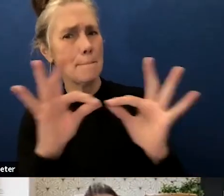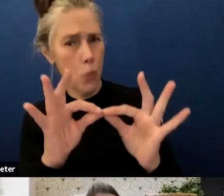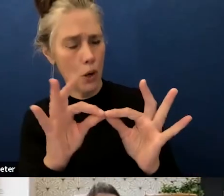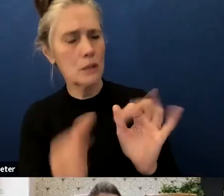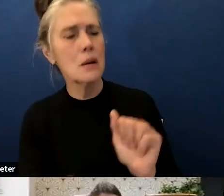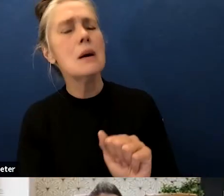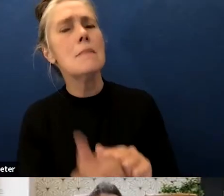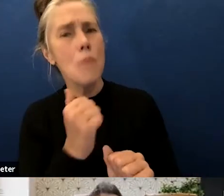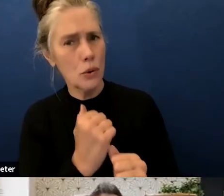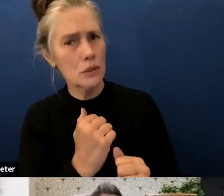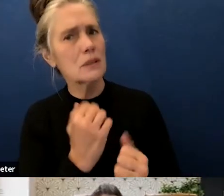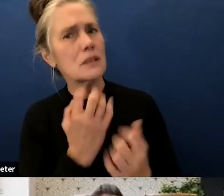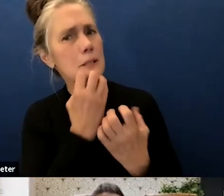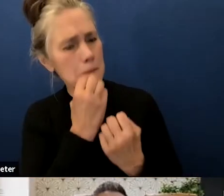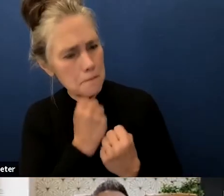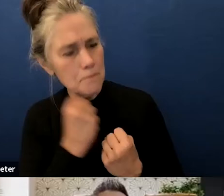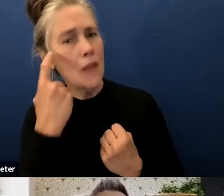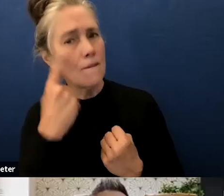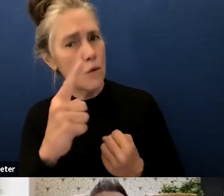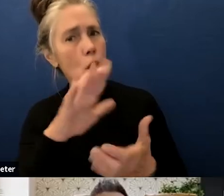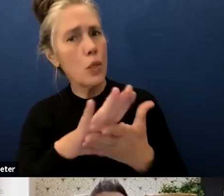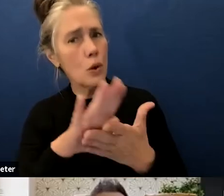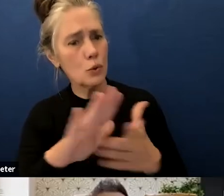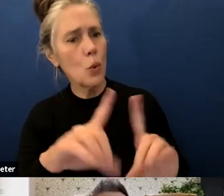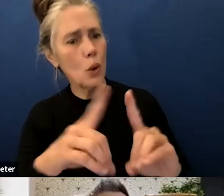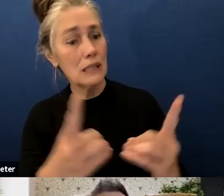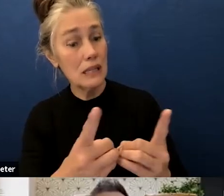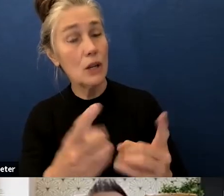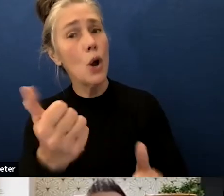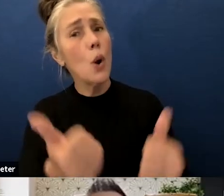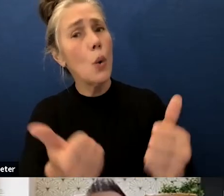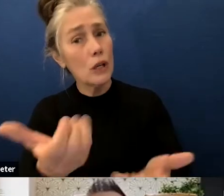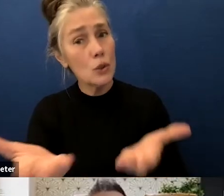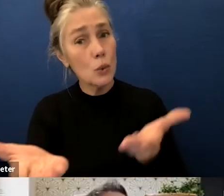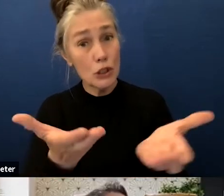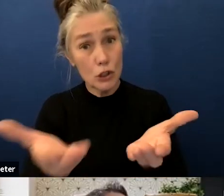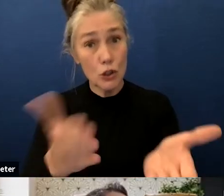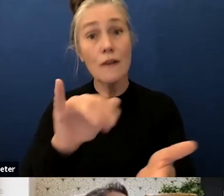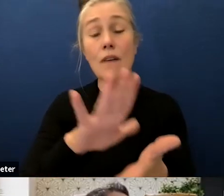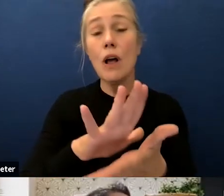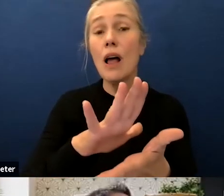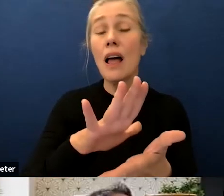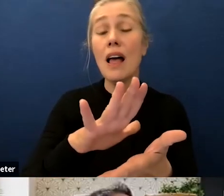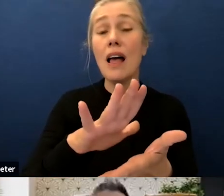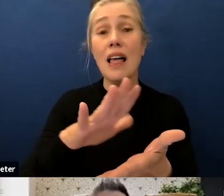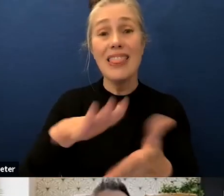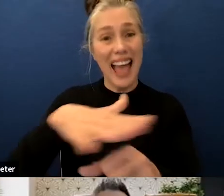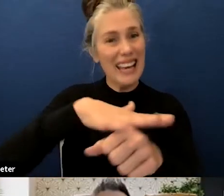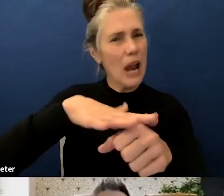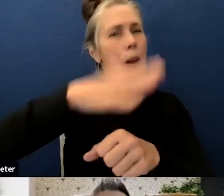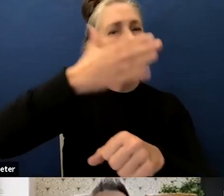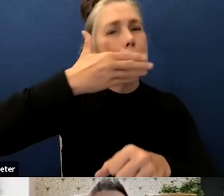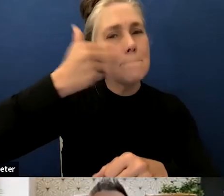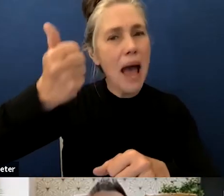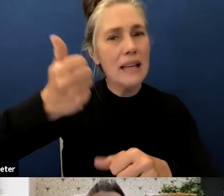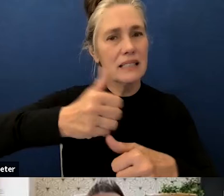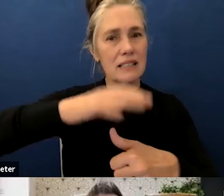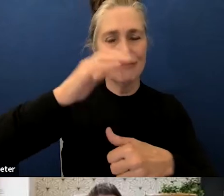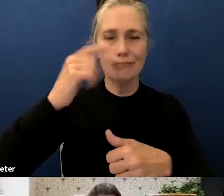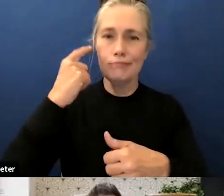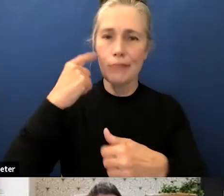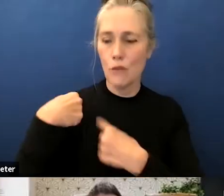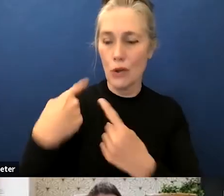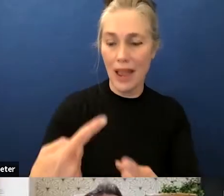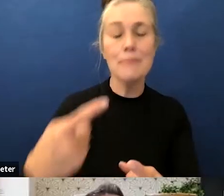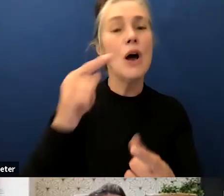will uh serve the school district the best over time and so uh those were the key takeaways from our last meeting